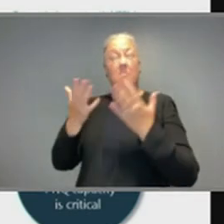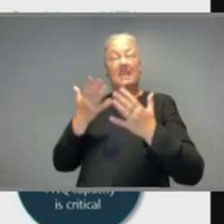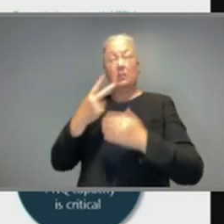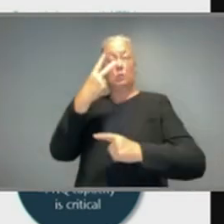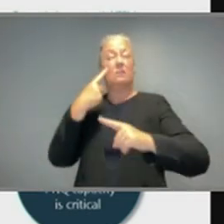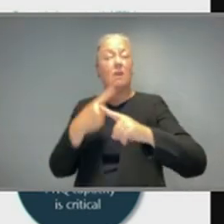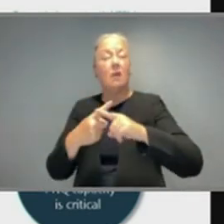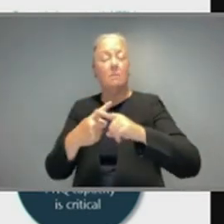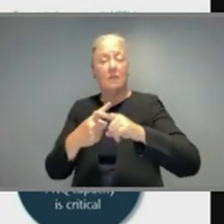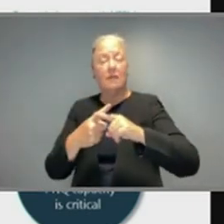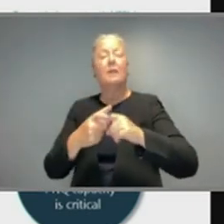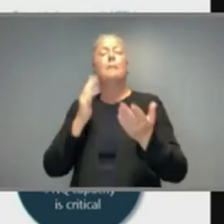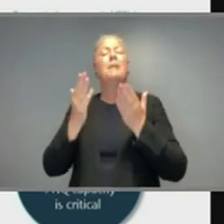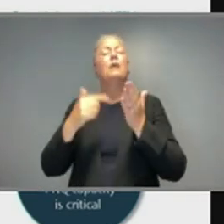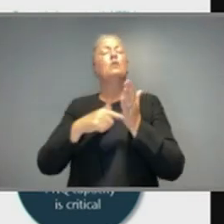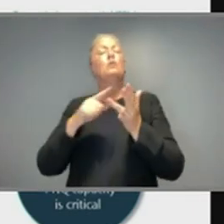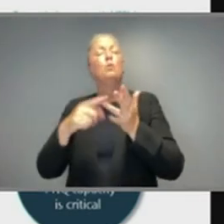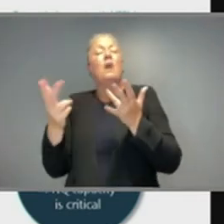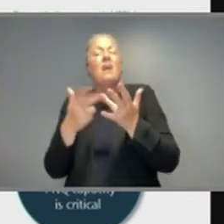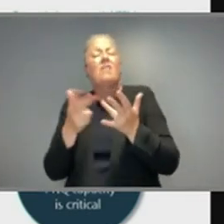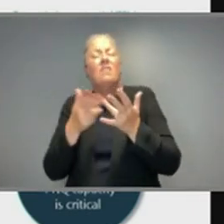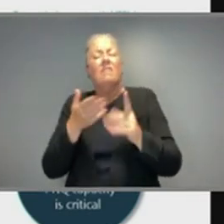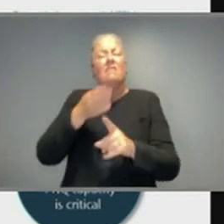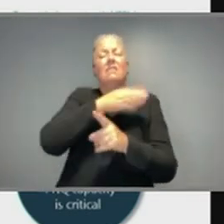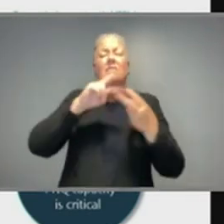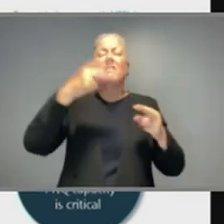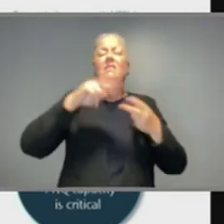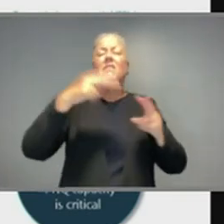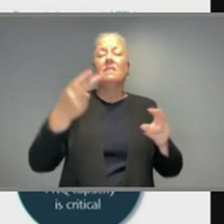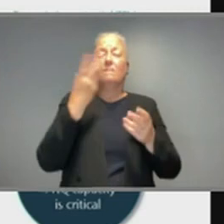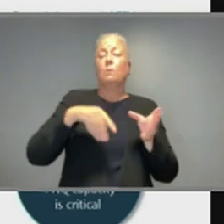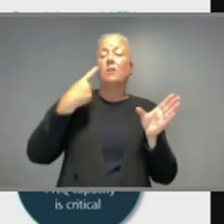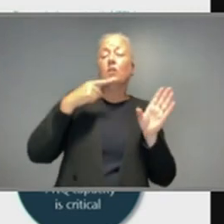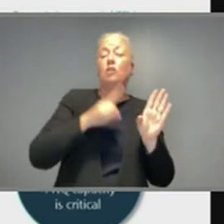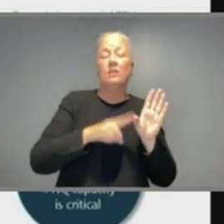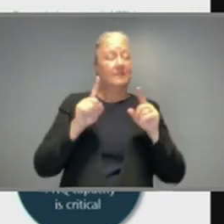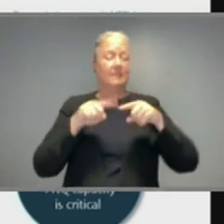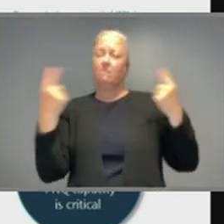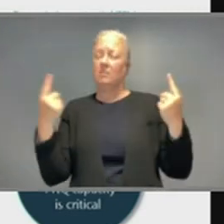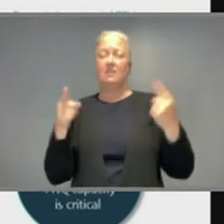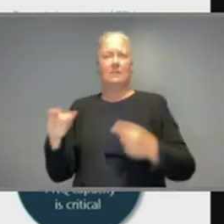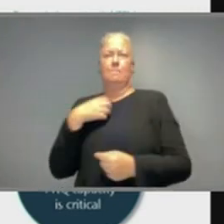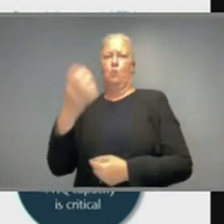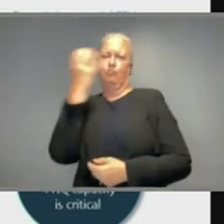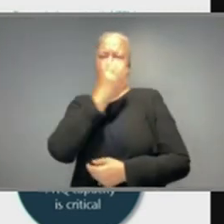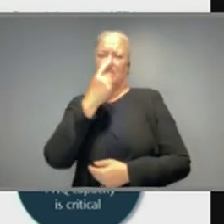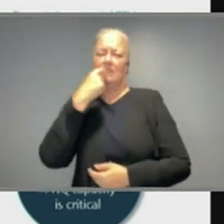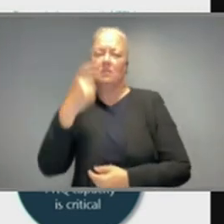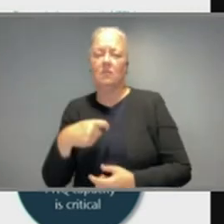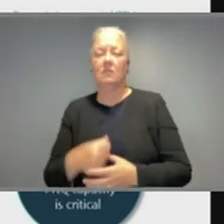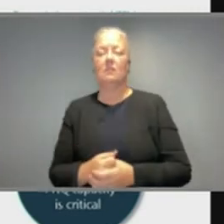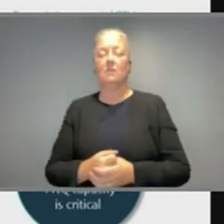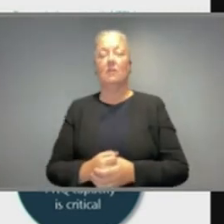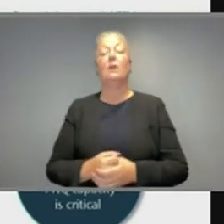the original SARS-CoV-2 strains we were looking at in early 2020. And we, in the absence of having circulating